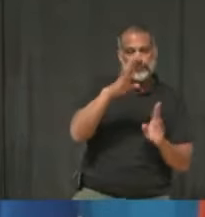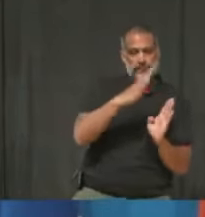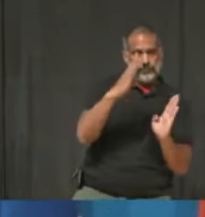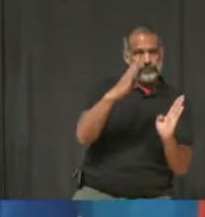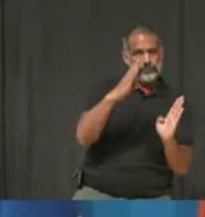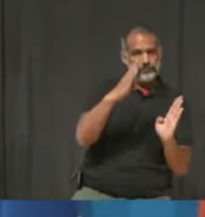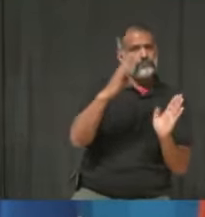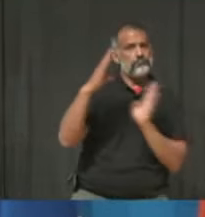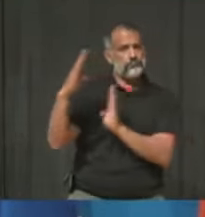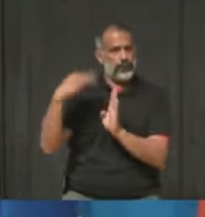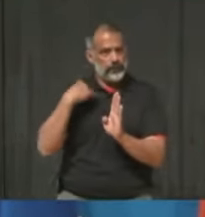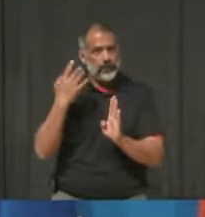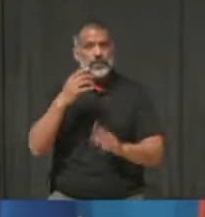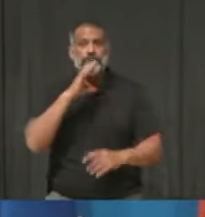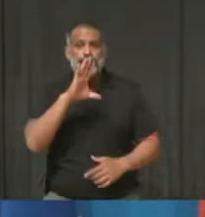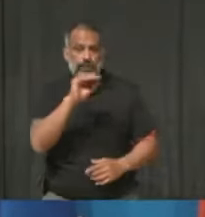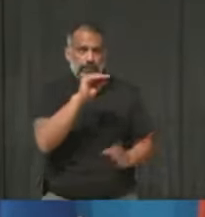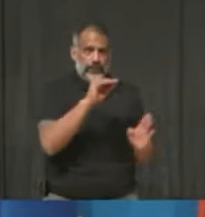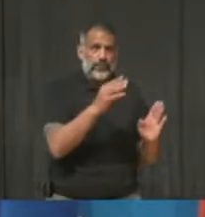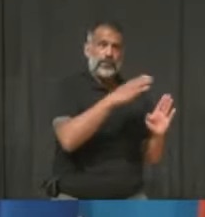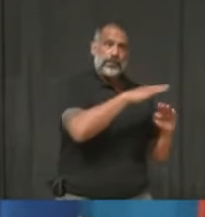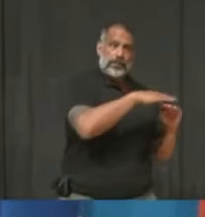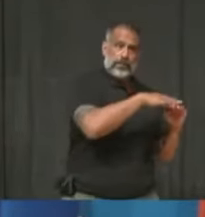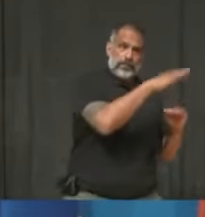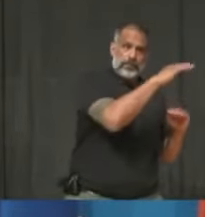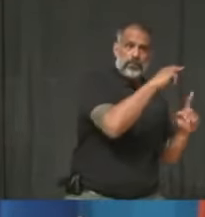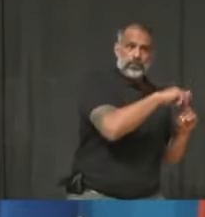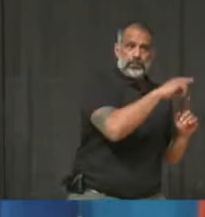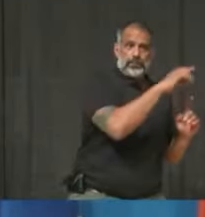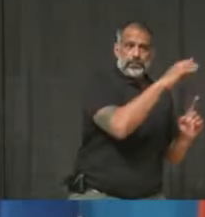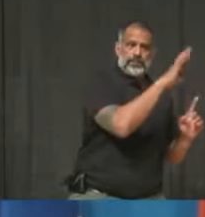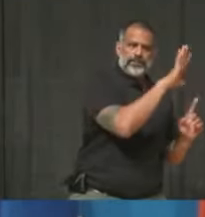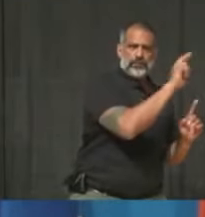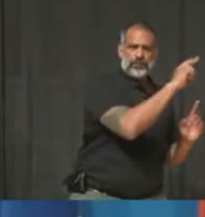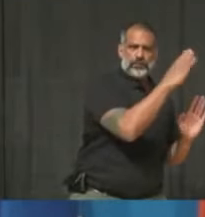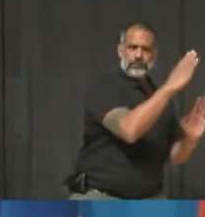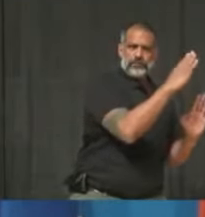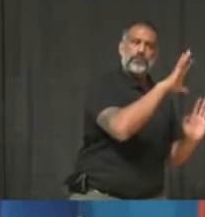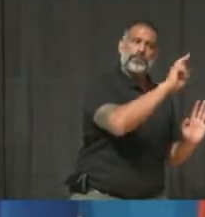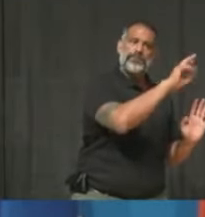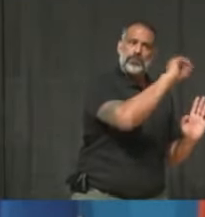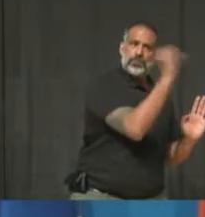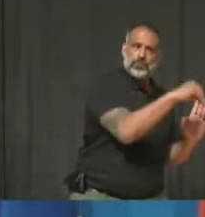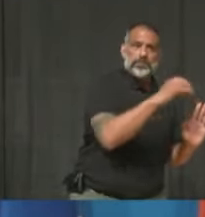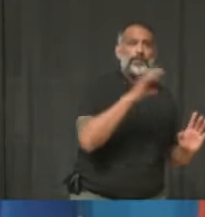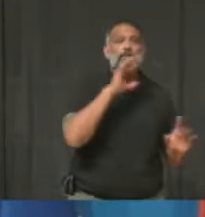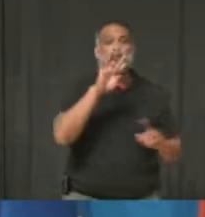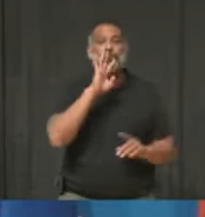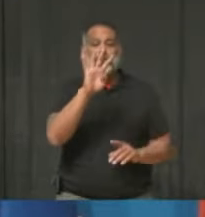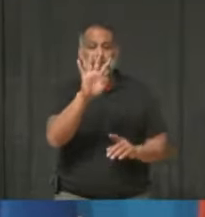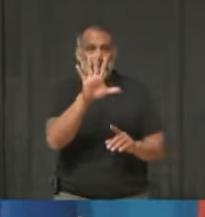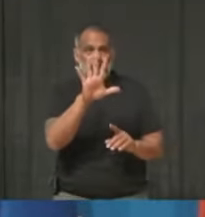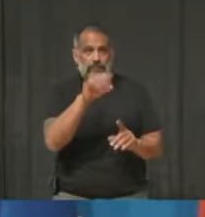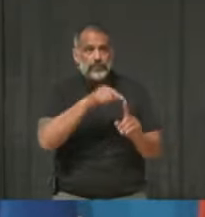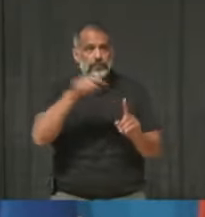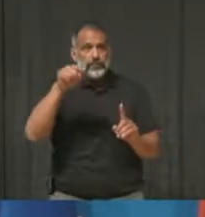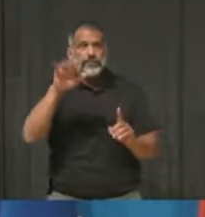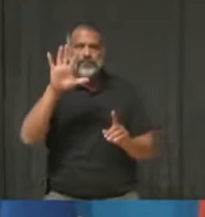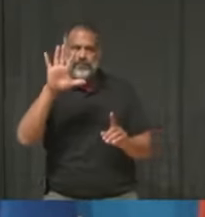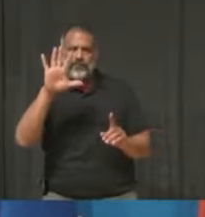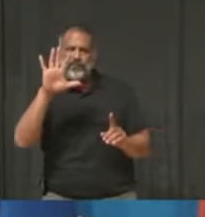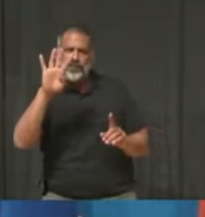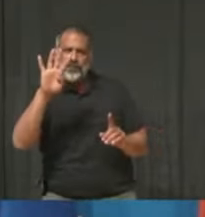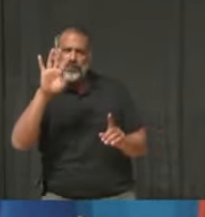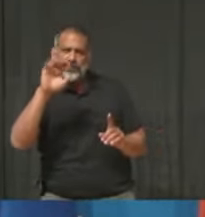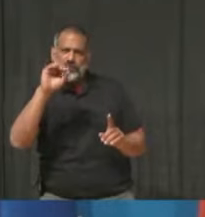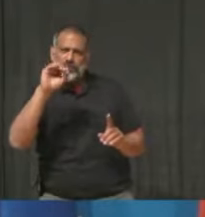of those 50-54. And then 39% of those 45-49. And only 18% of